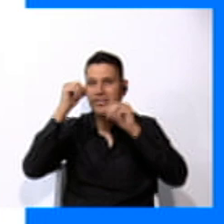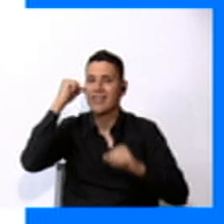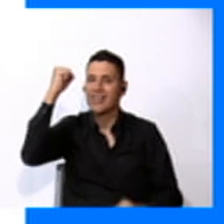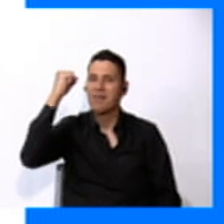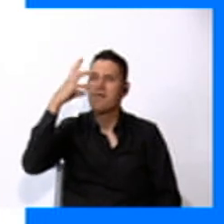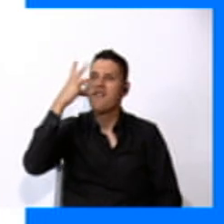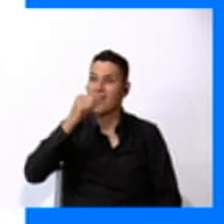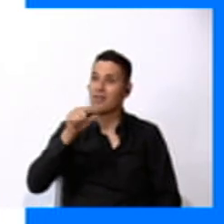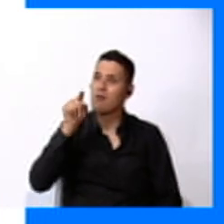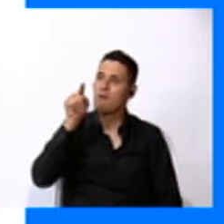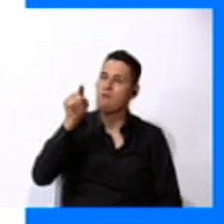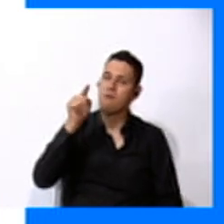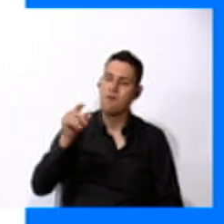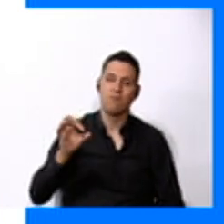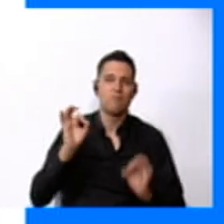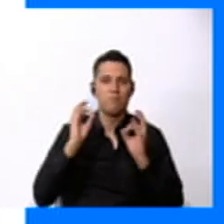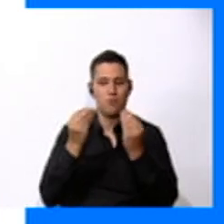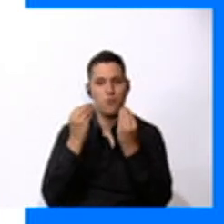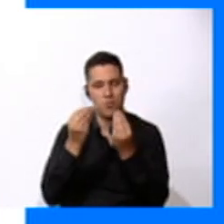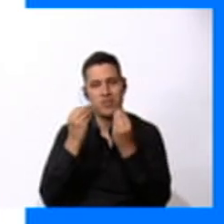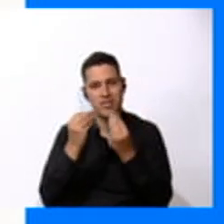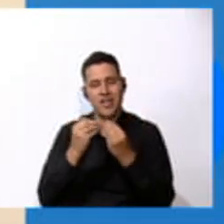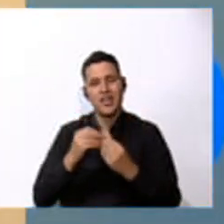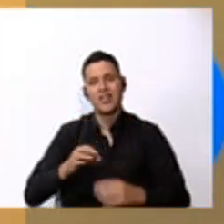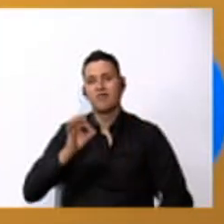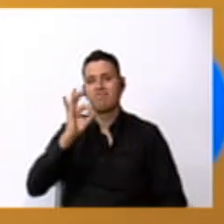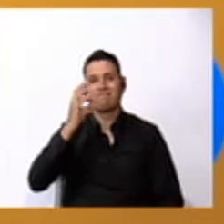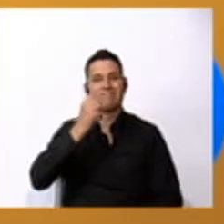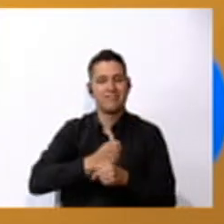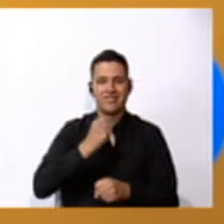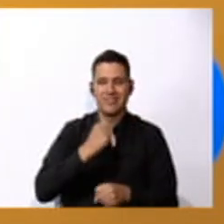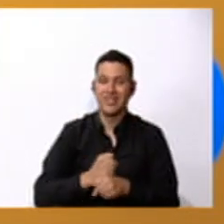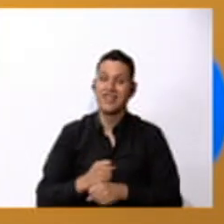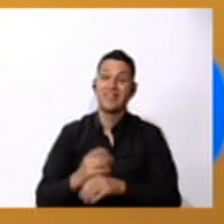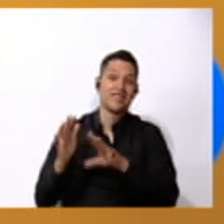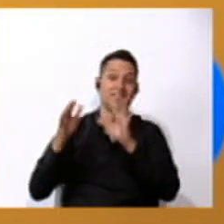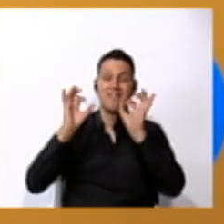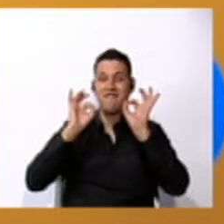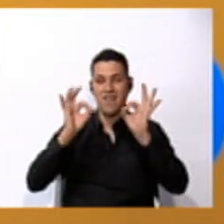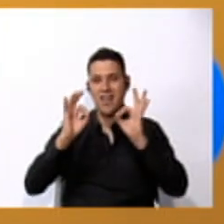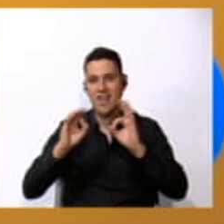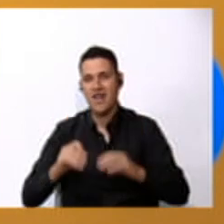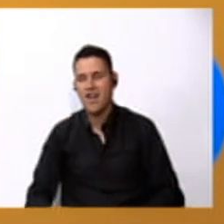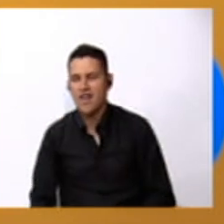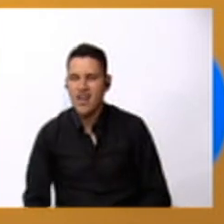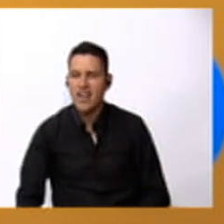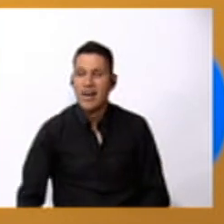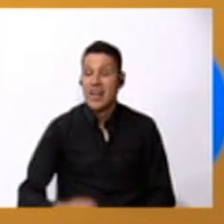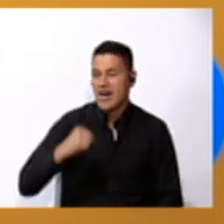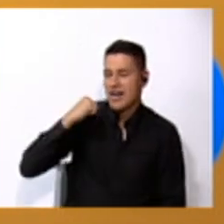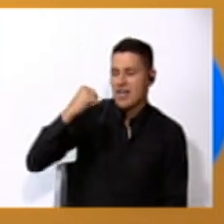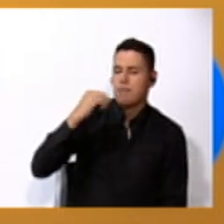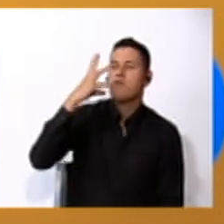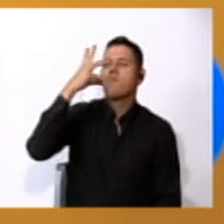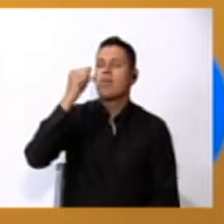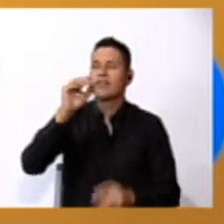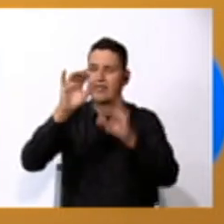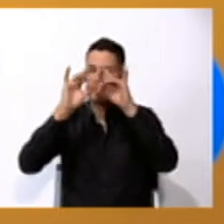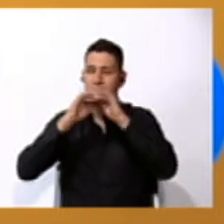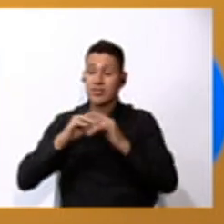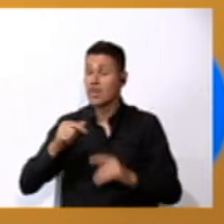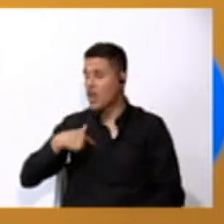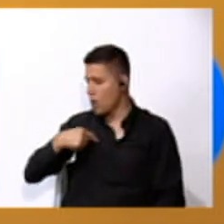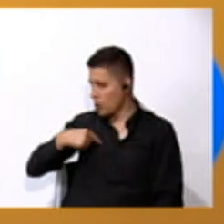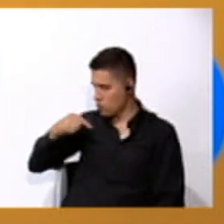Great job. Very good. How many stars did you win? Oh, teacher, I got